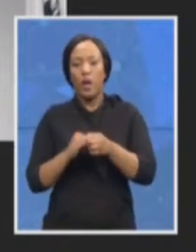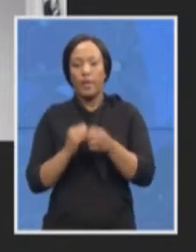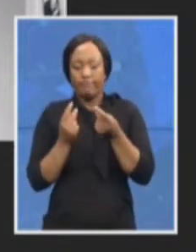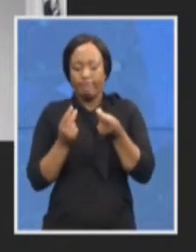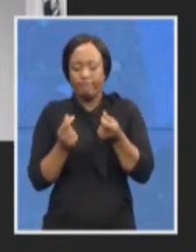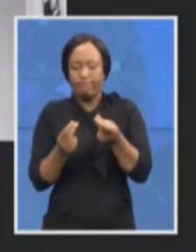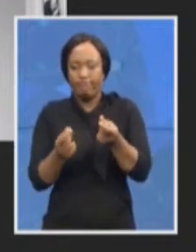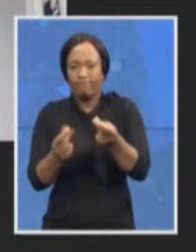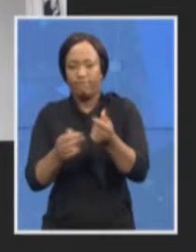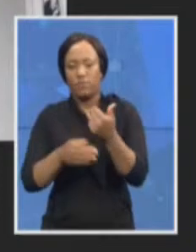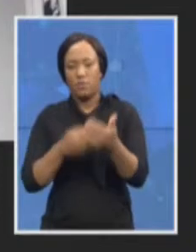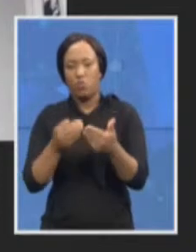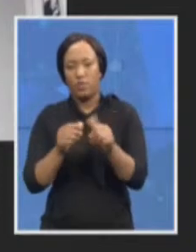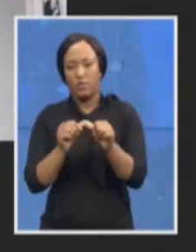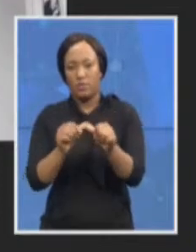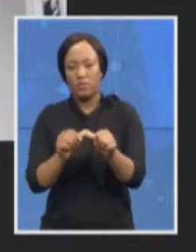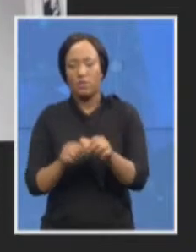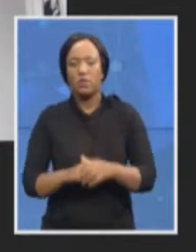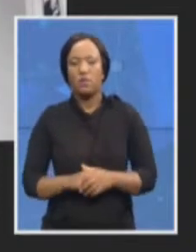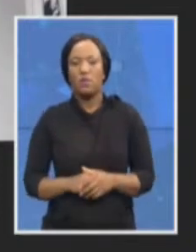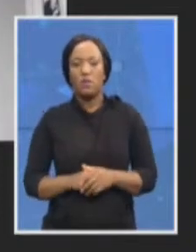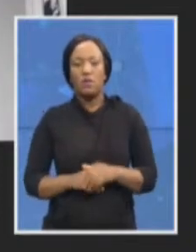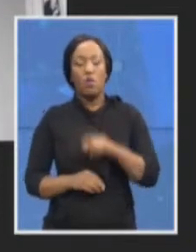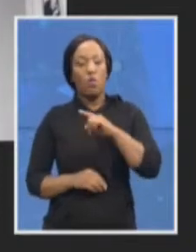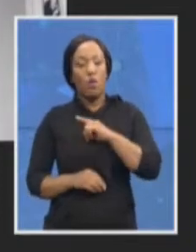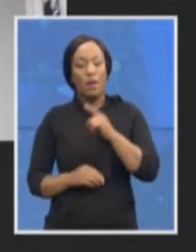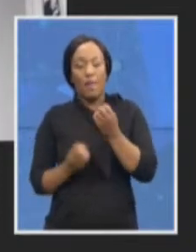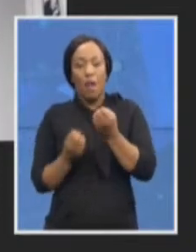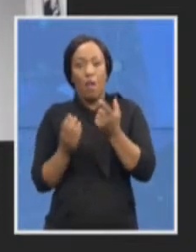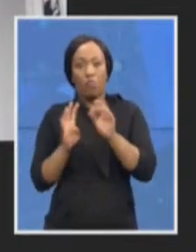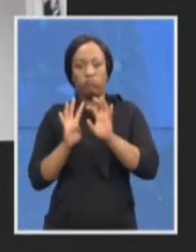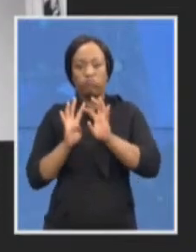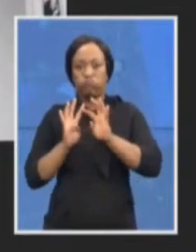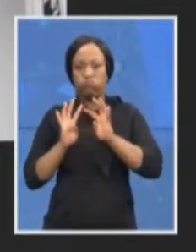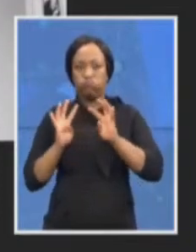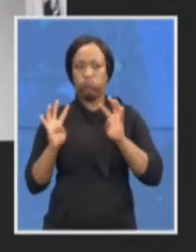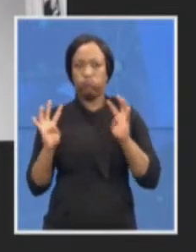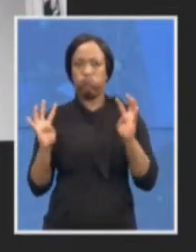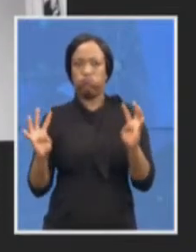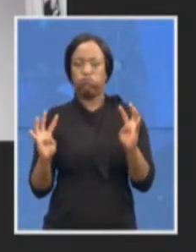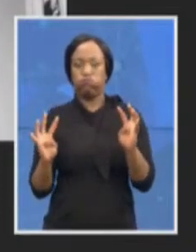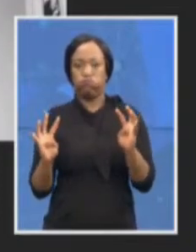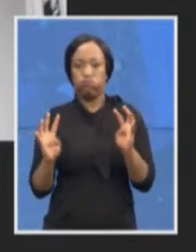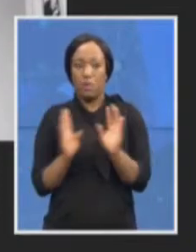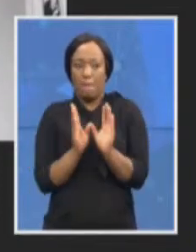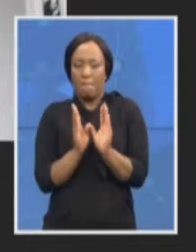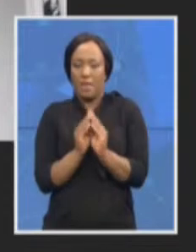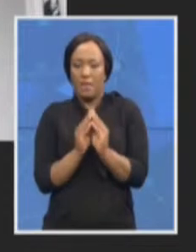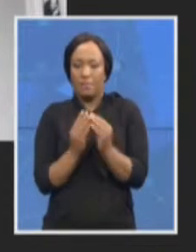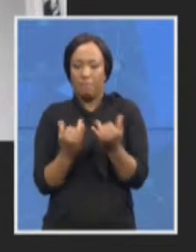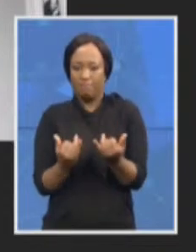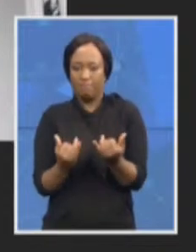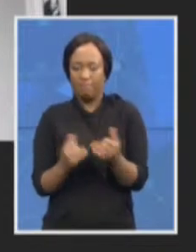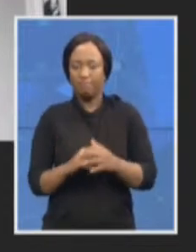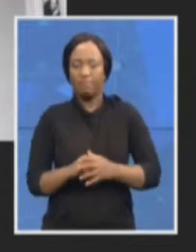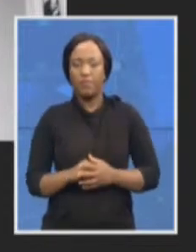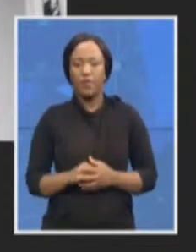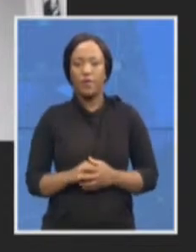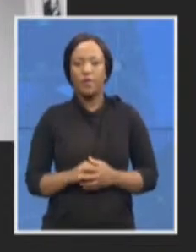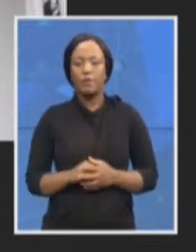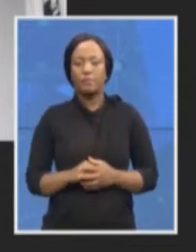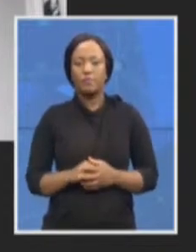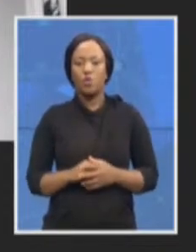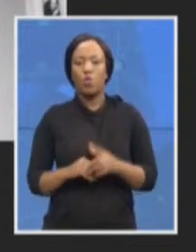have a lot of you in the session and so we will need to manage our time very, very well.